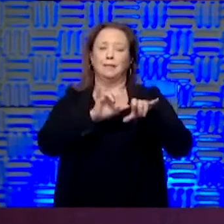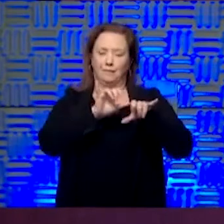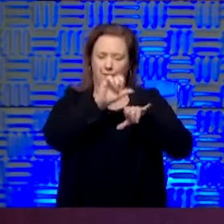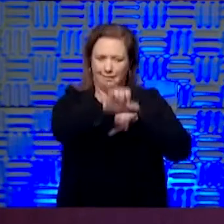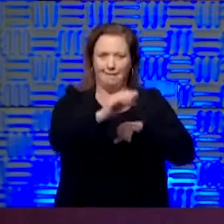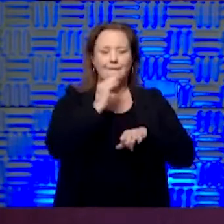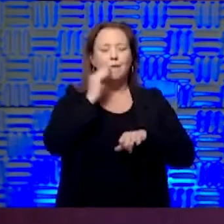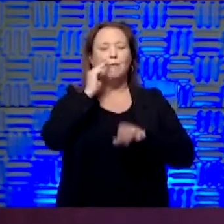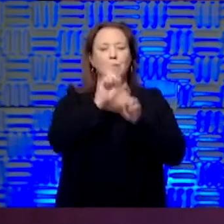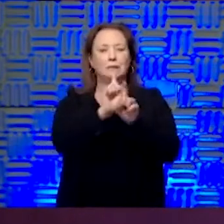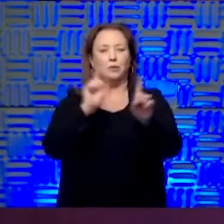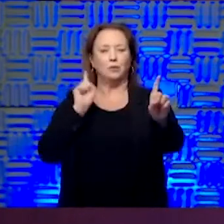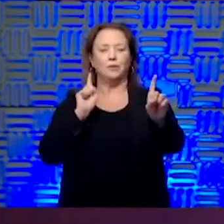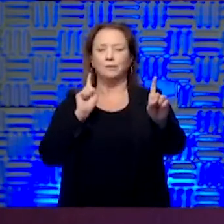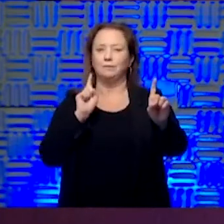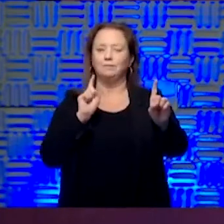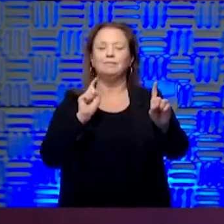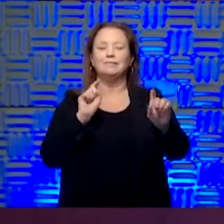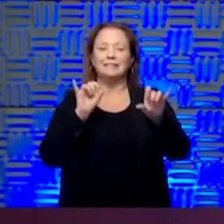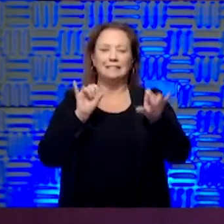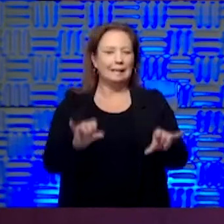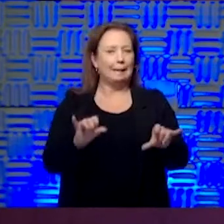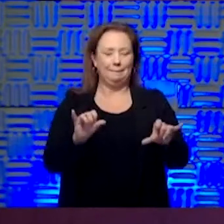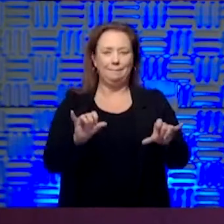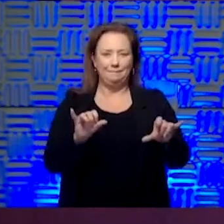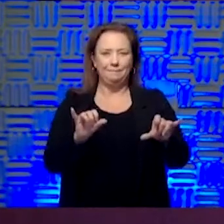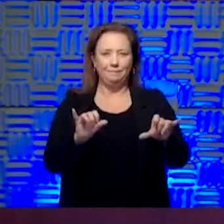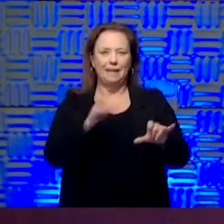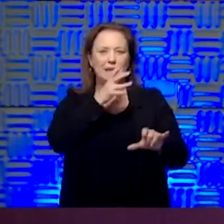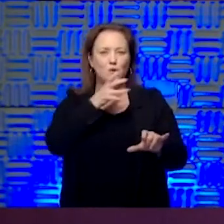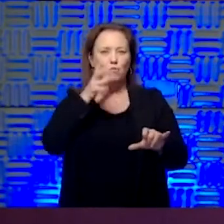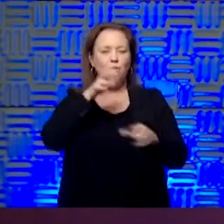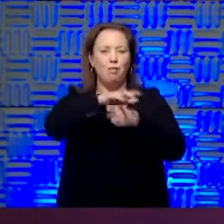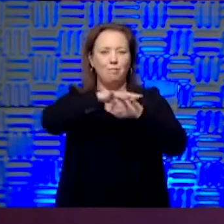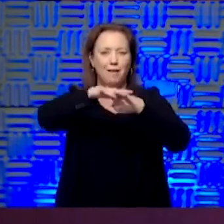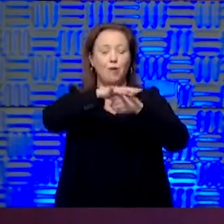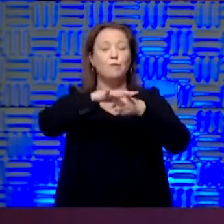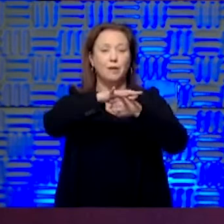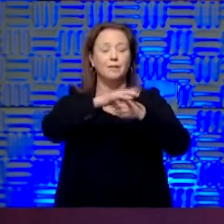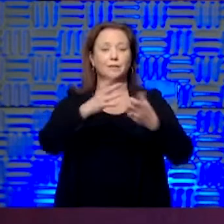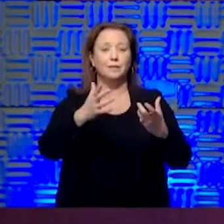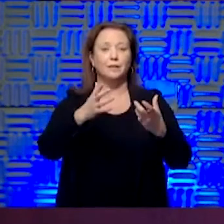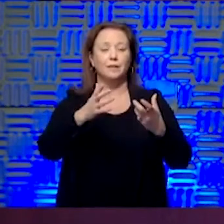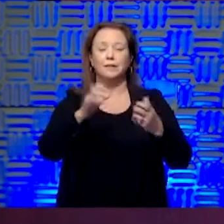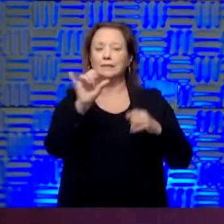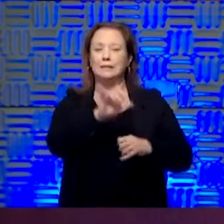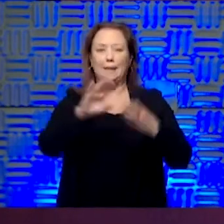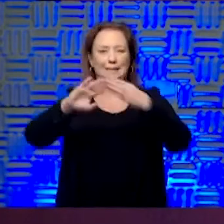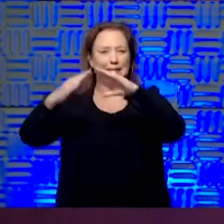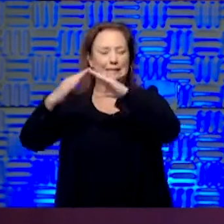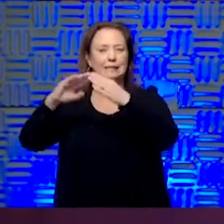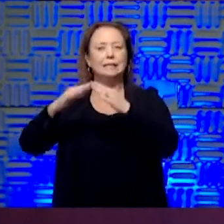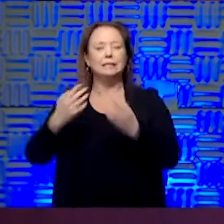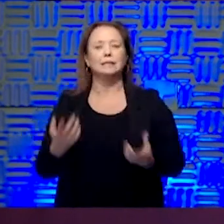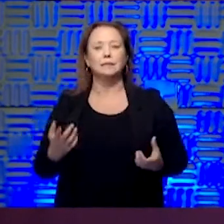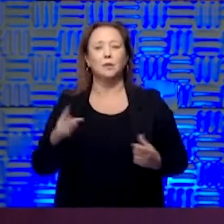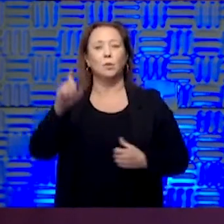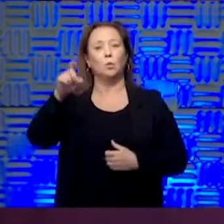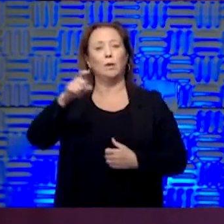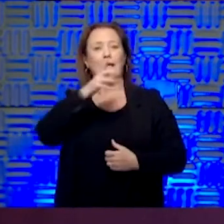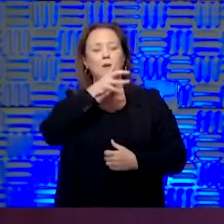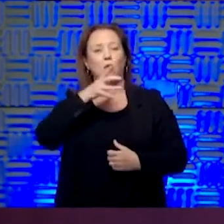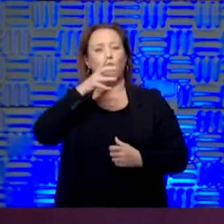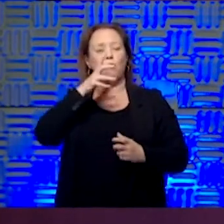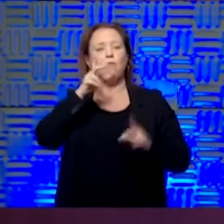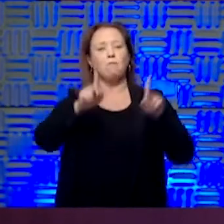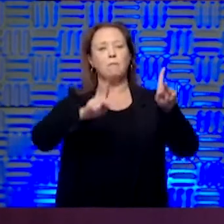at home and social distance still equally applies in the rural setting as it does in the urban setting. And we need our rural